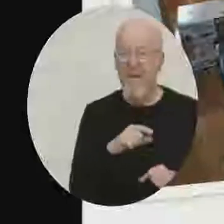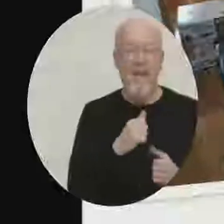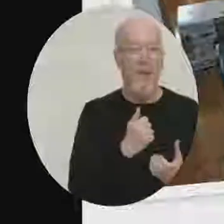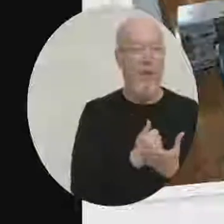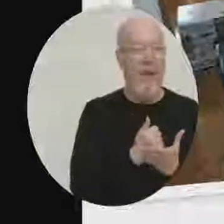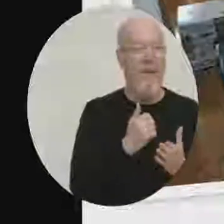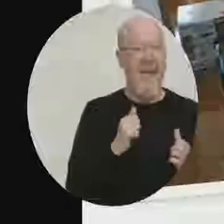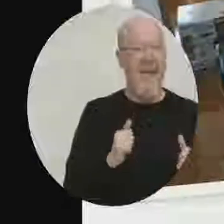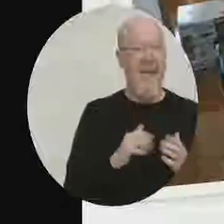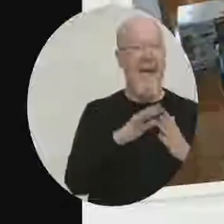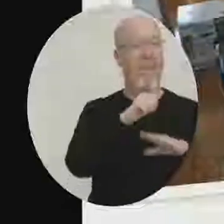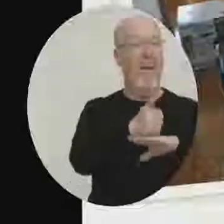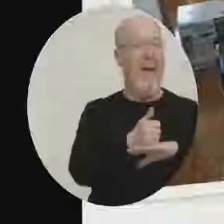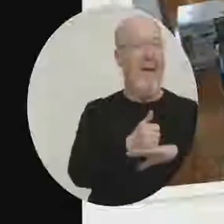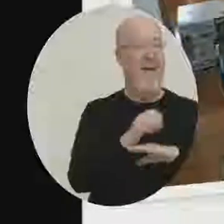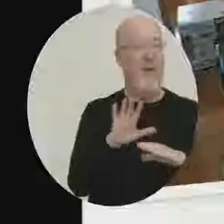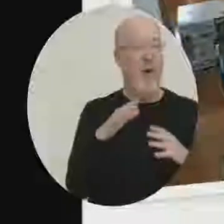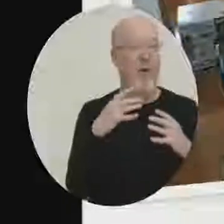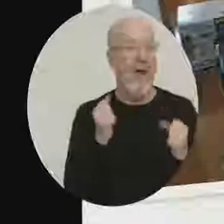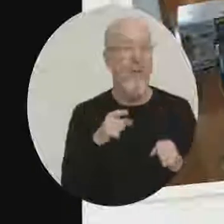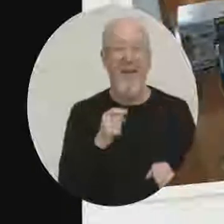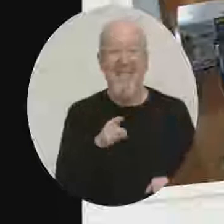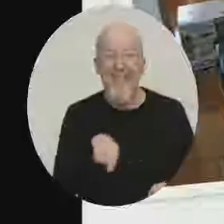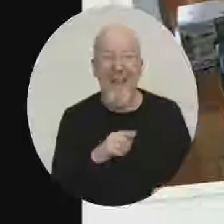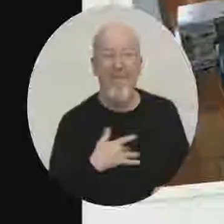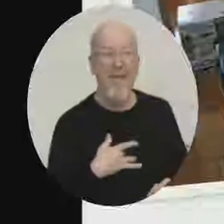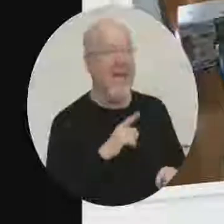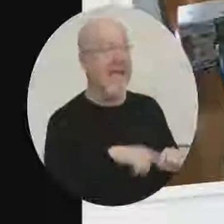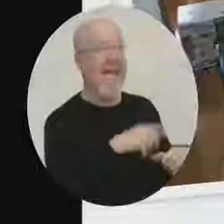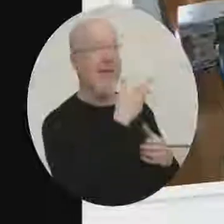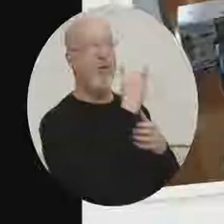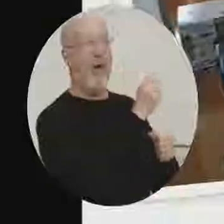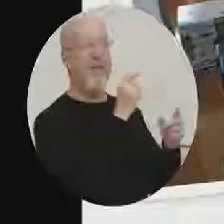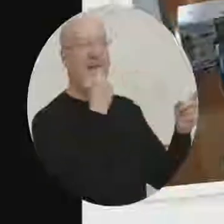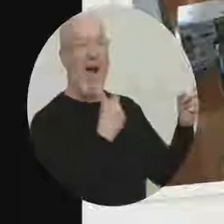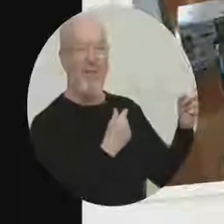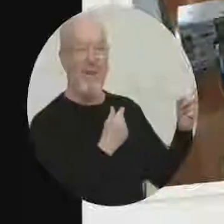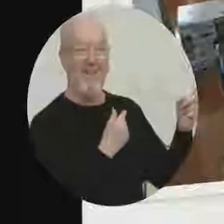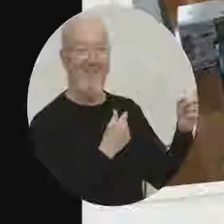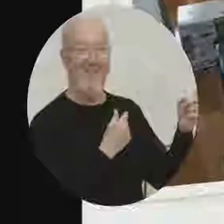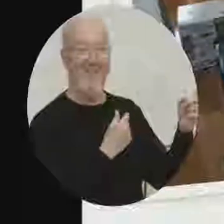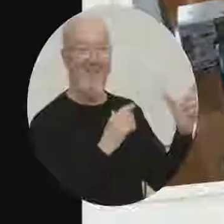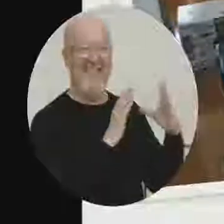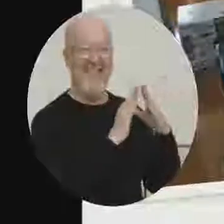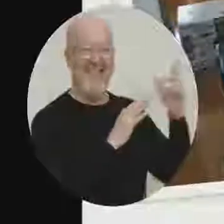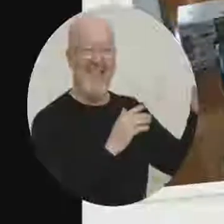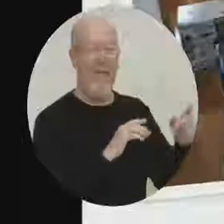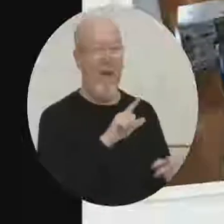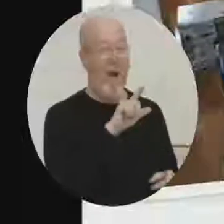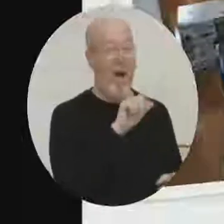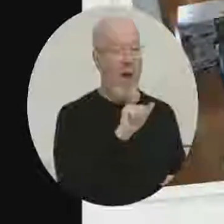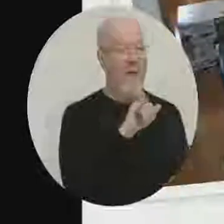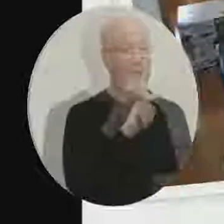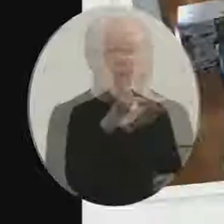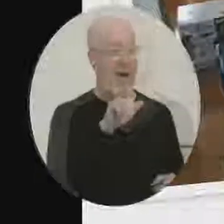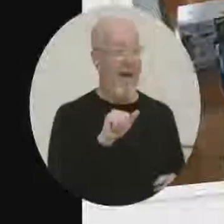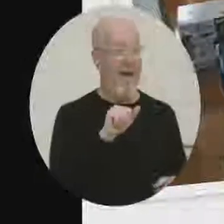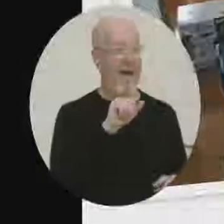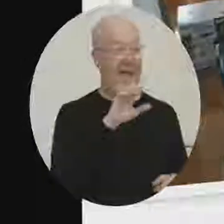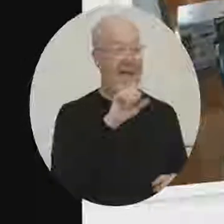recovery plan because they didn't really believe they could trust their government to do it. Now, what's exciting about that picture is, you see LaToya Cantrell in that picture?